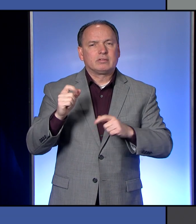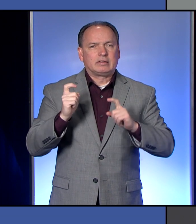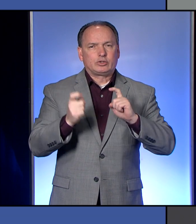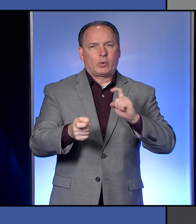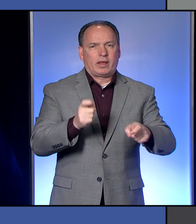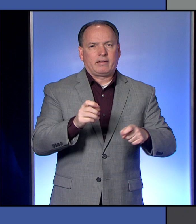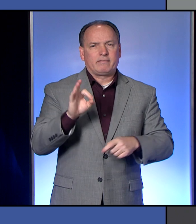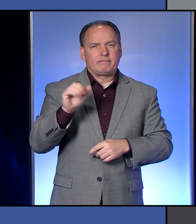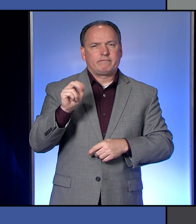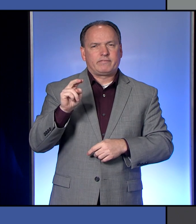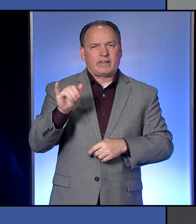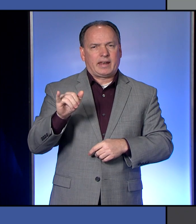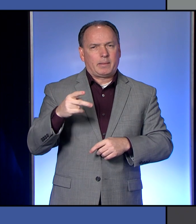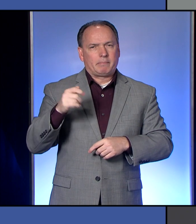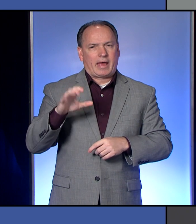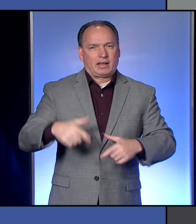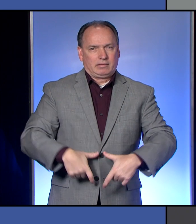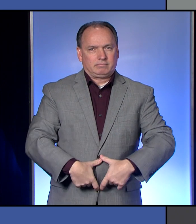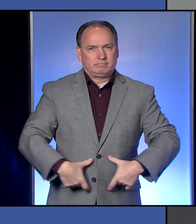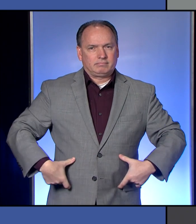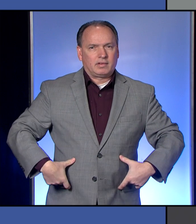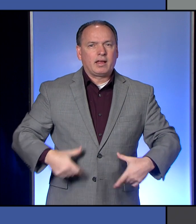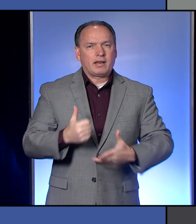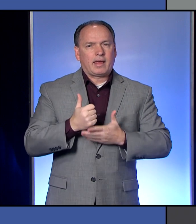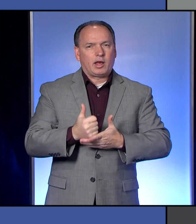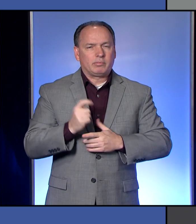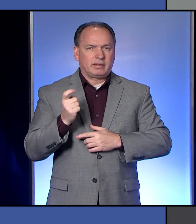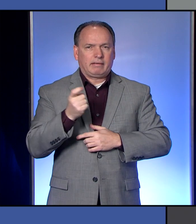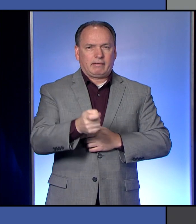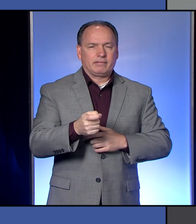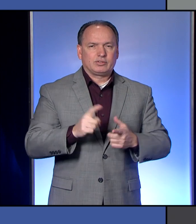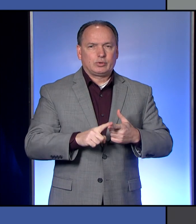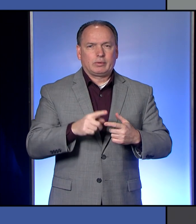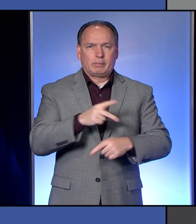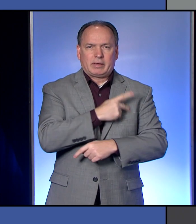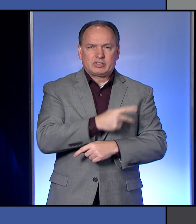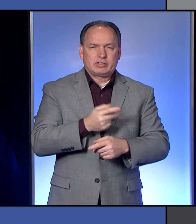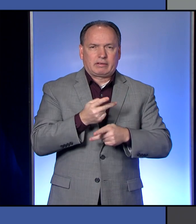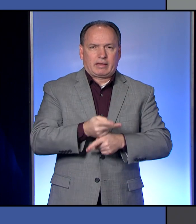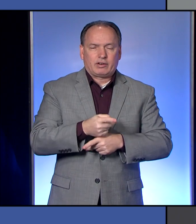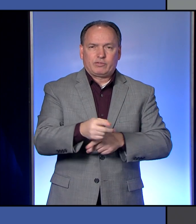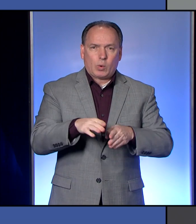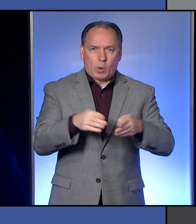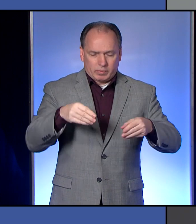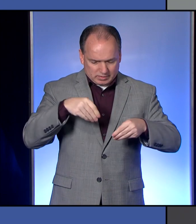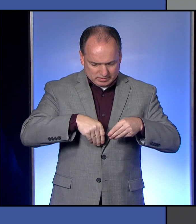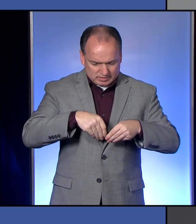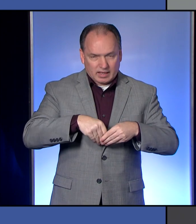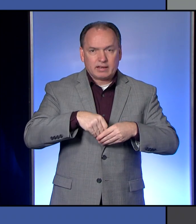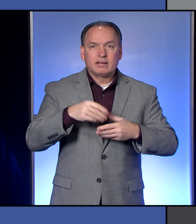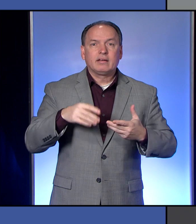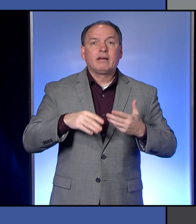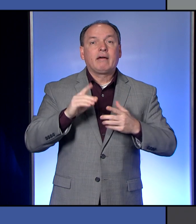are given to all our personnel who do direct patient care. You open a fanny pack, what you'll find is a hand sanitizer, a surgical